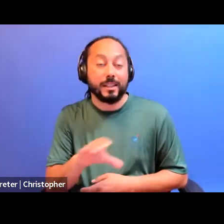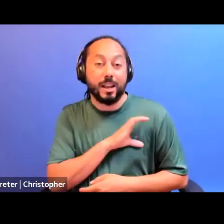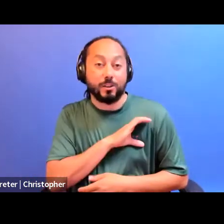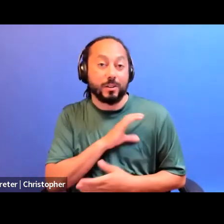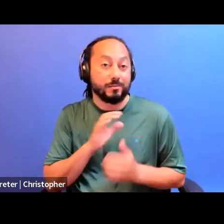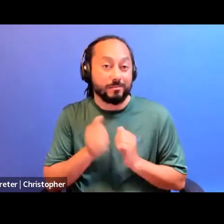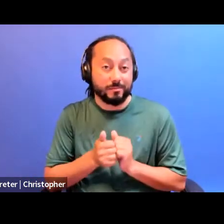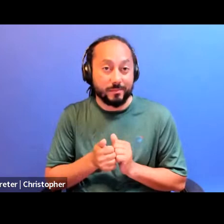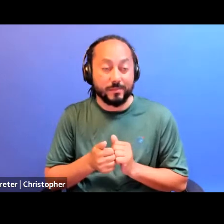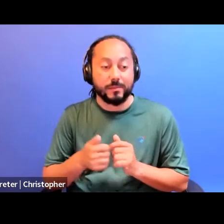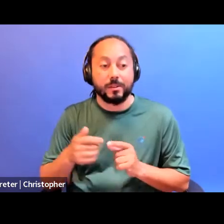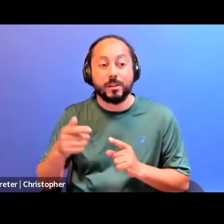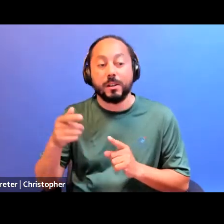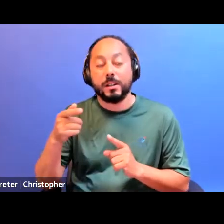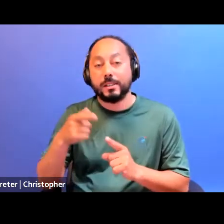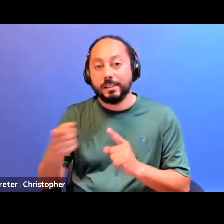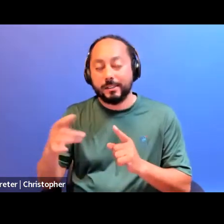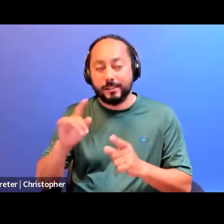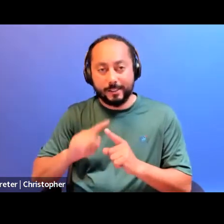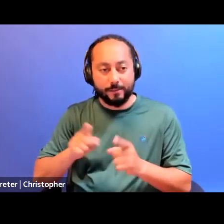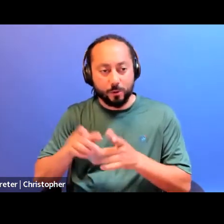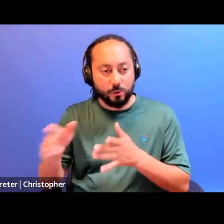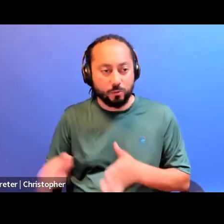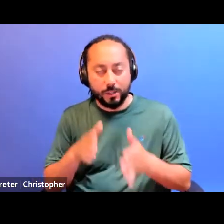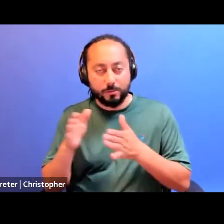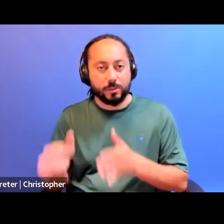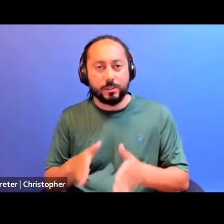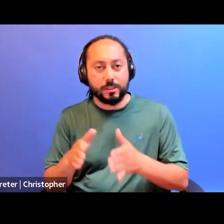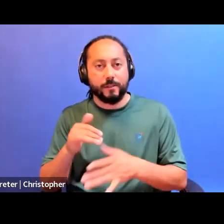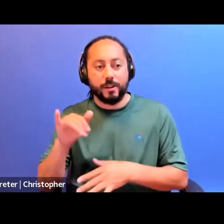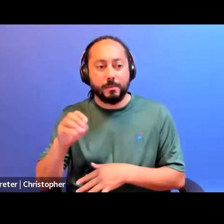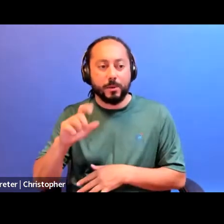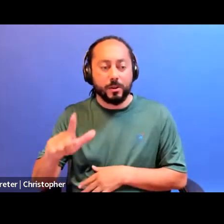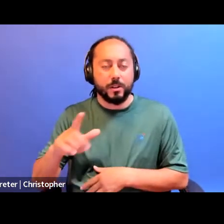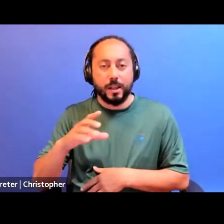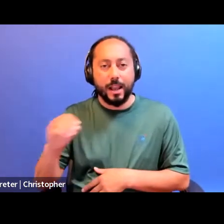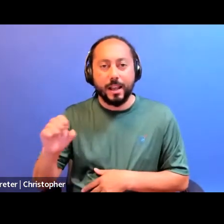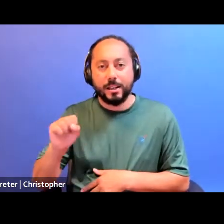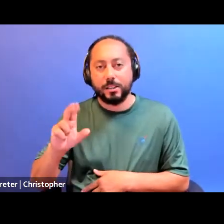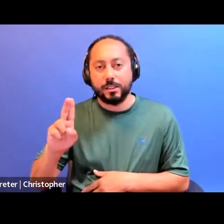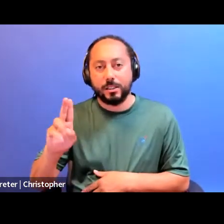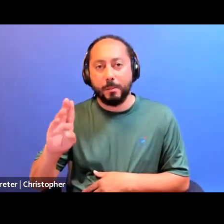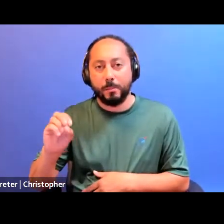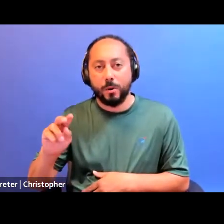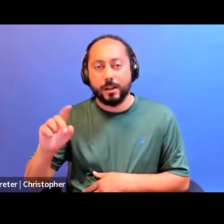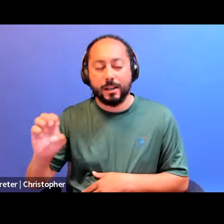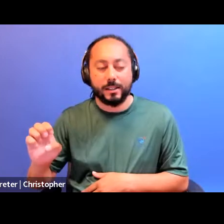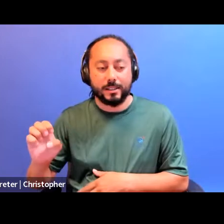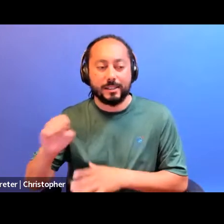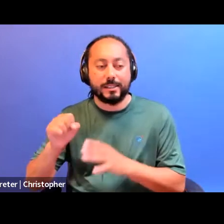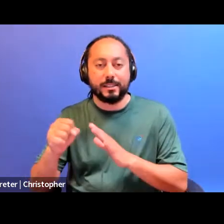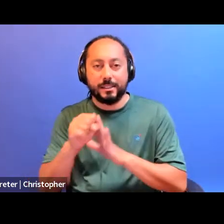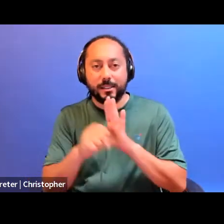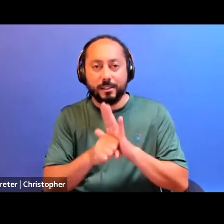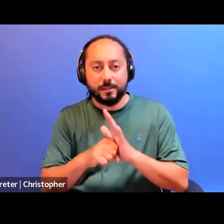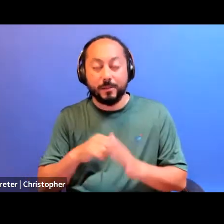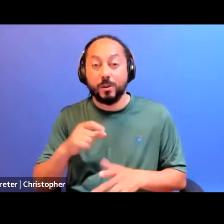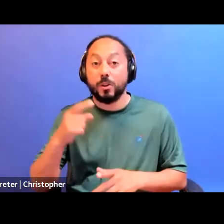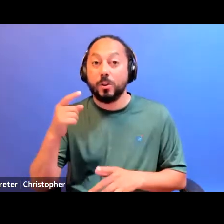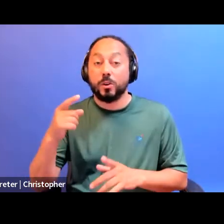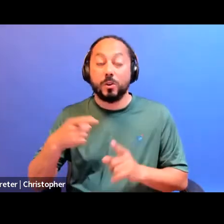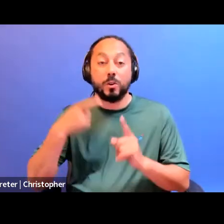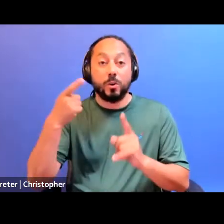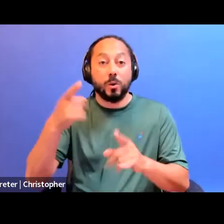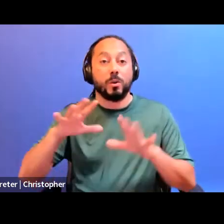hierarchized arrangements of imperial and subordinate states. The goal is not to conquer nations for new